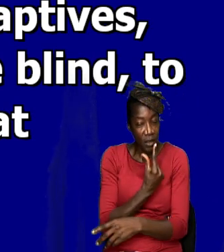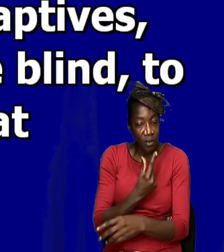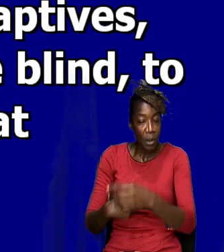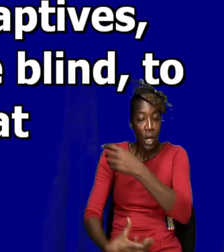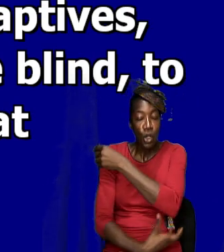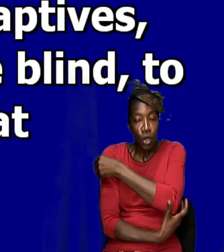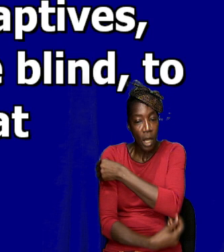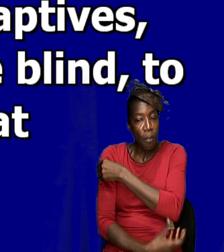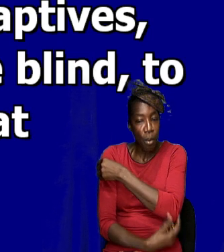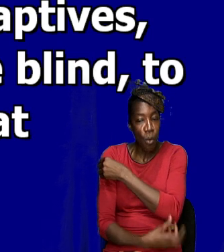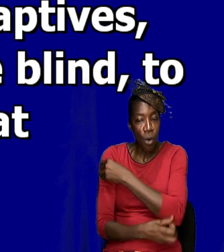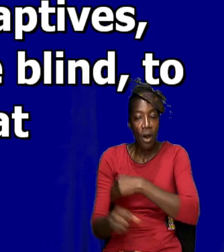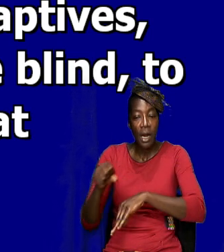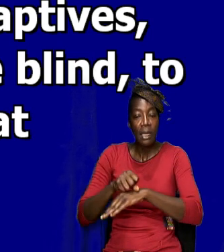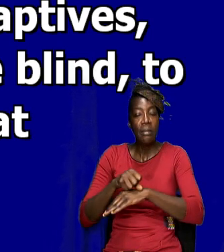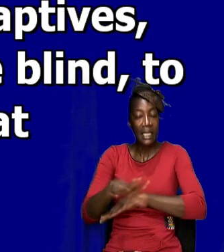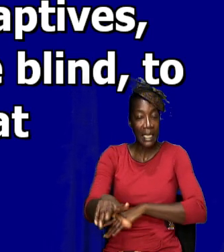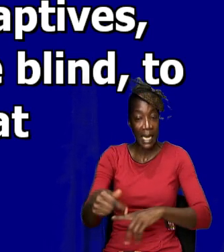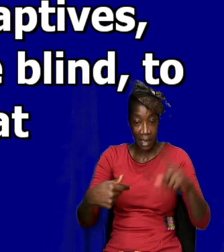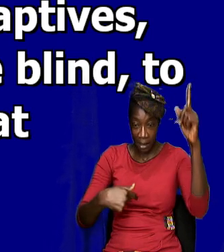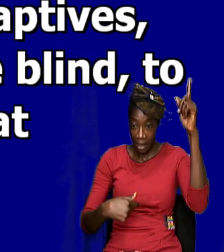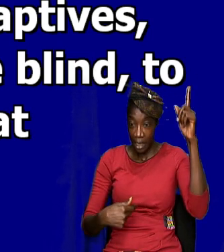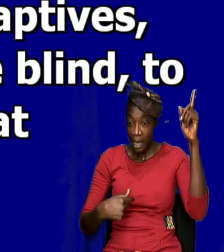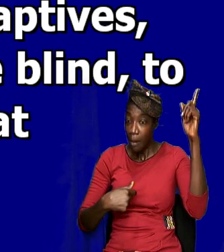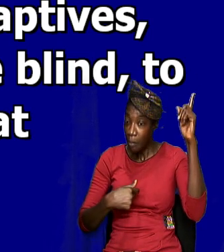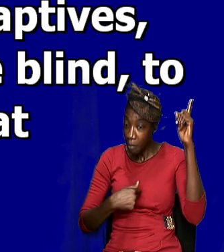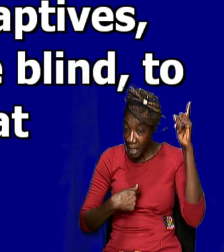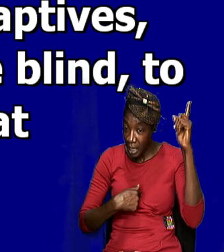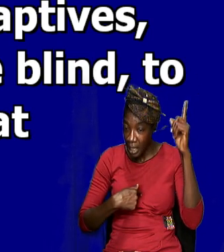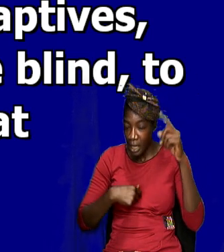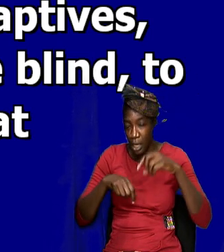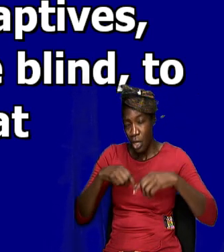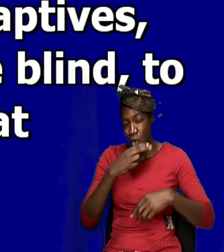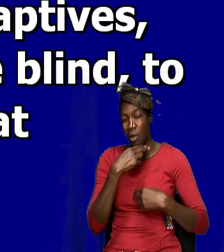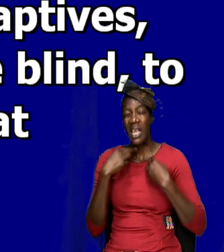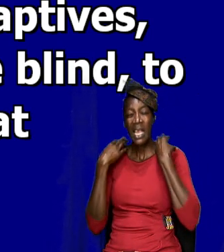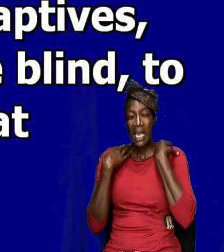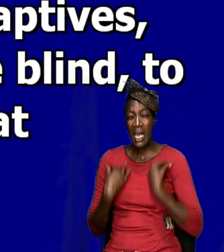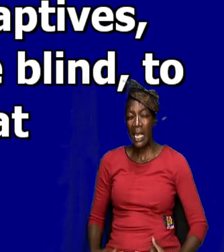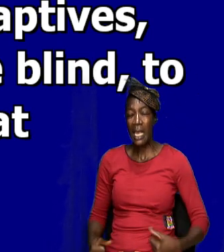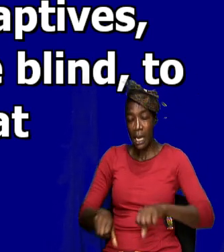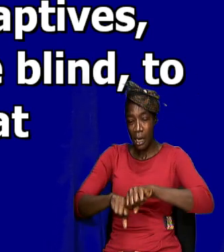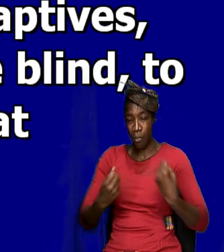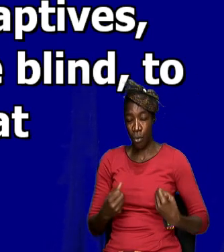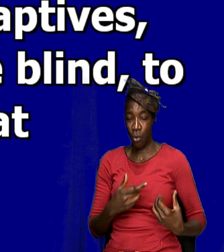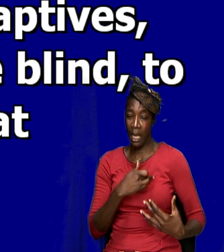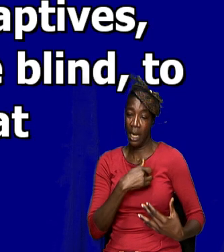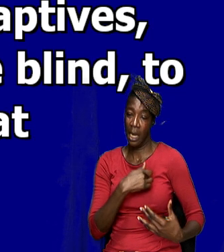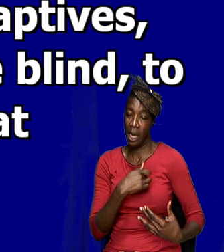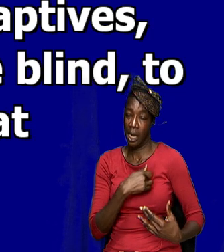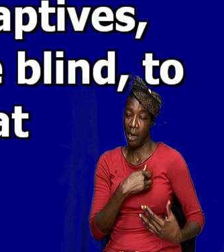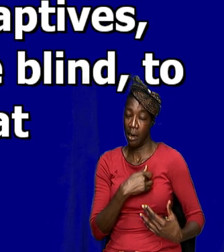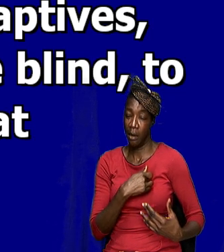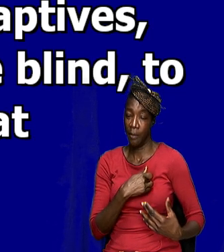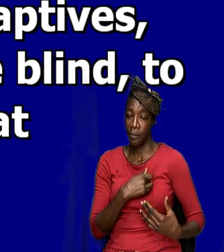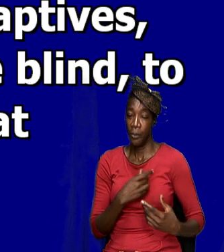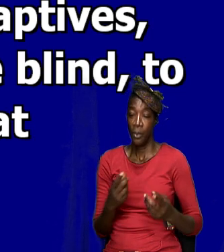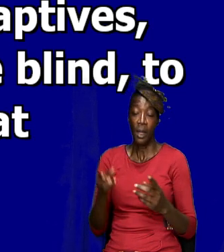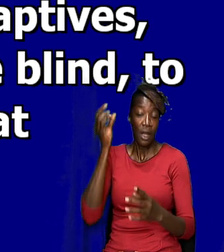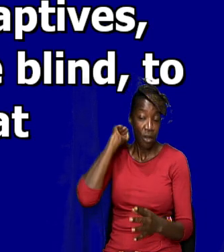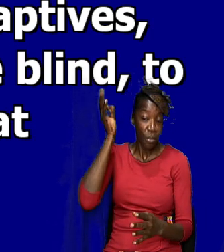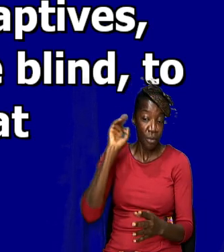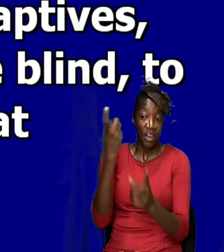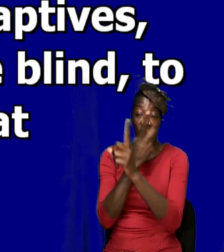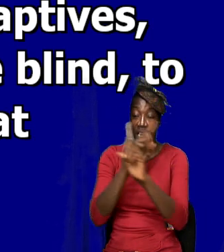He has sent me to heal the broken hearted, to preach deliverance to the